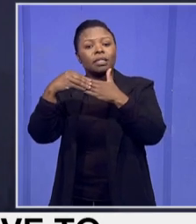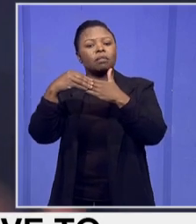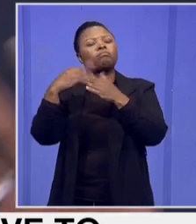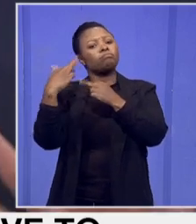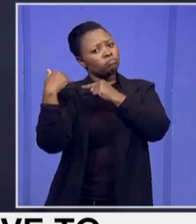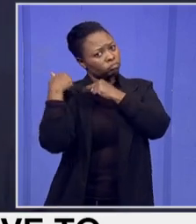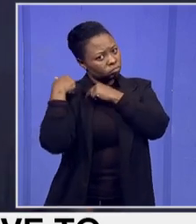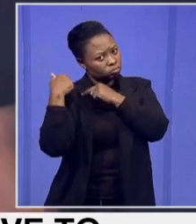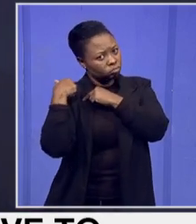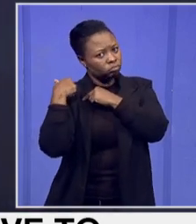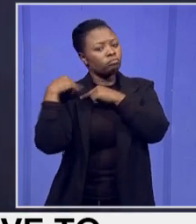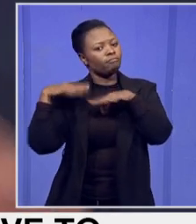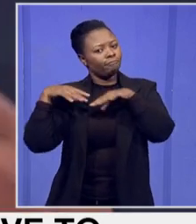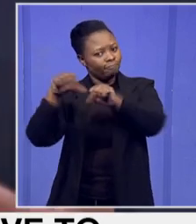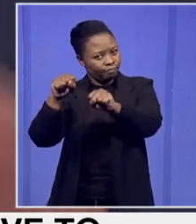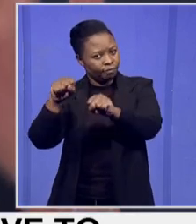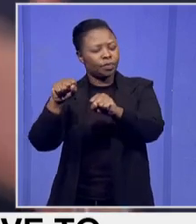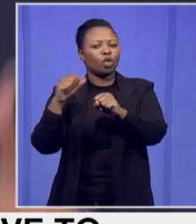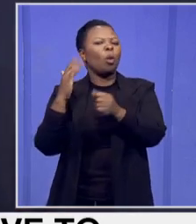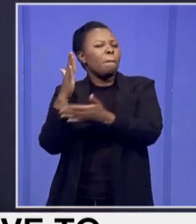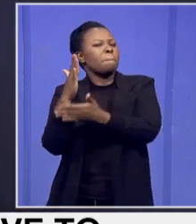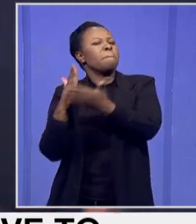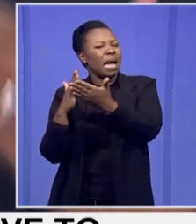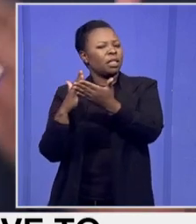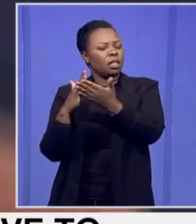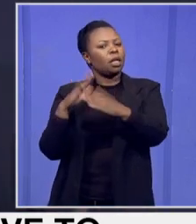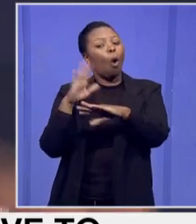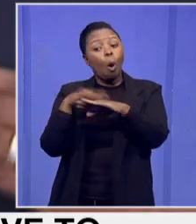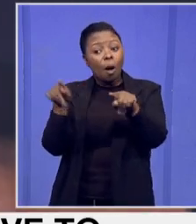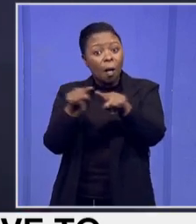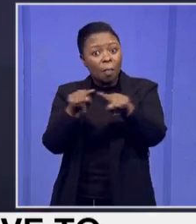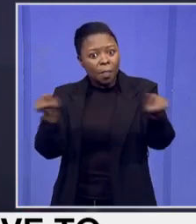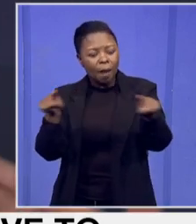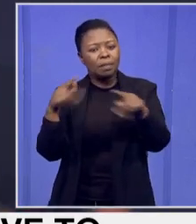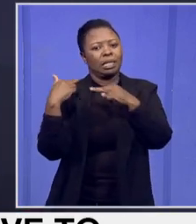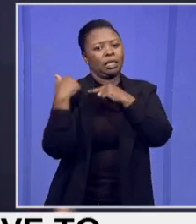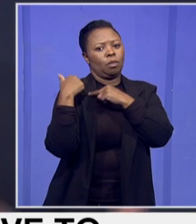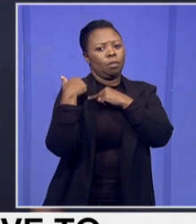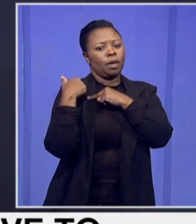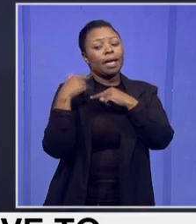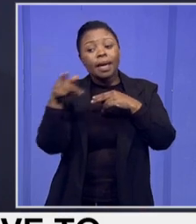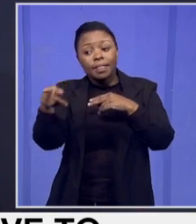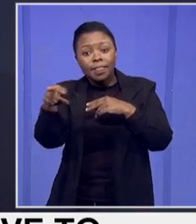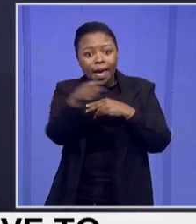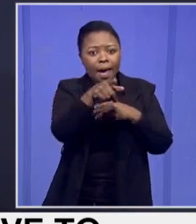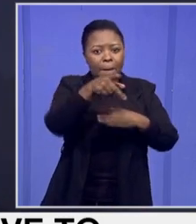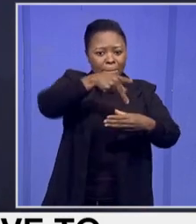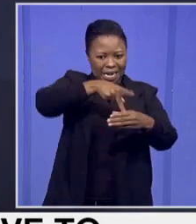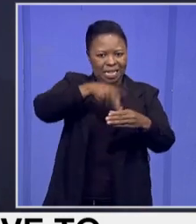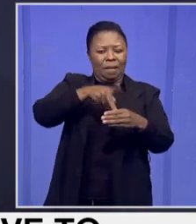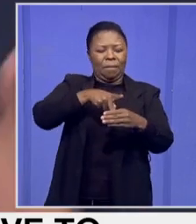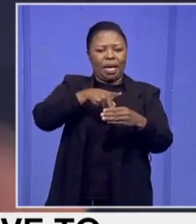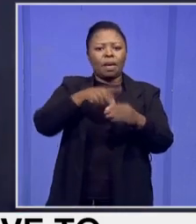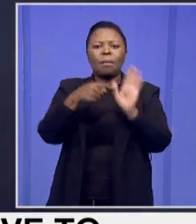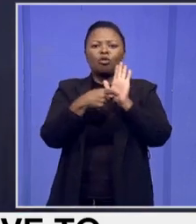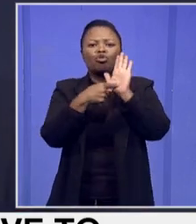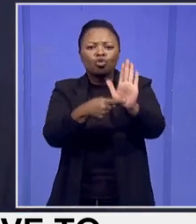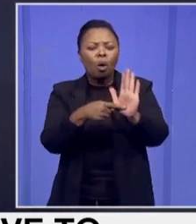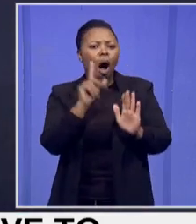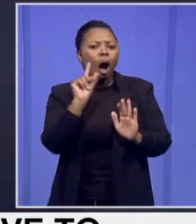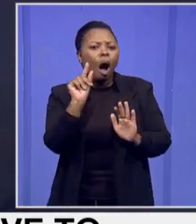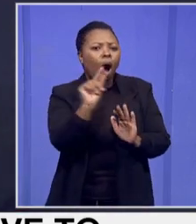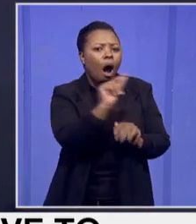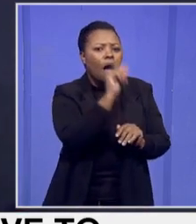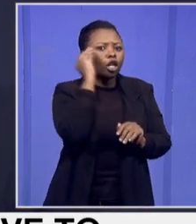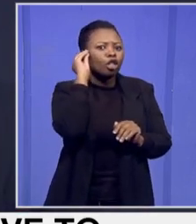or rather partly on them, to make sure that they also participate and have interest and show interest in the activities